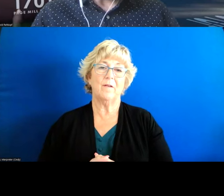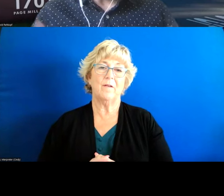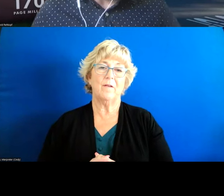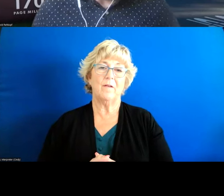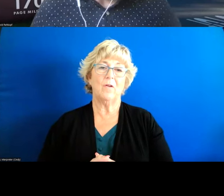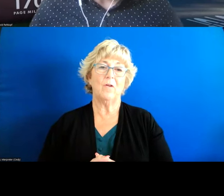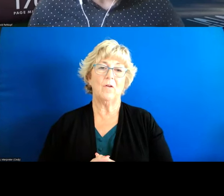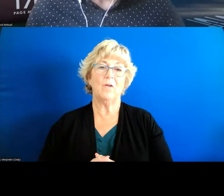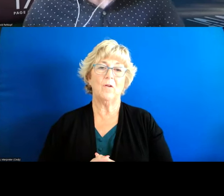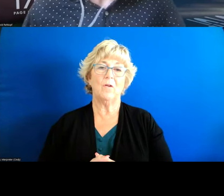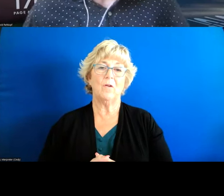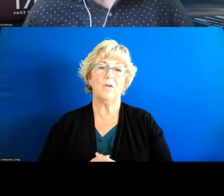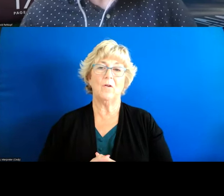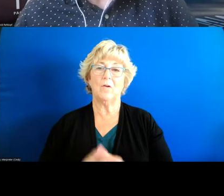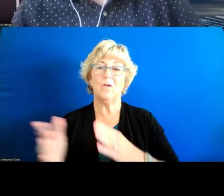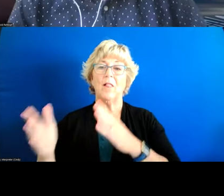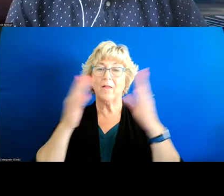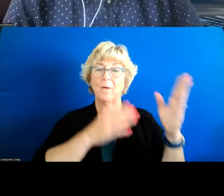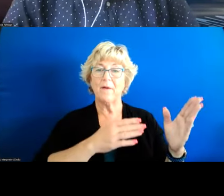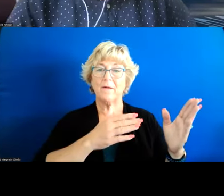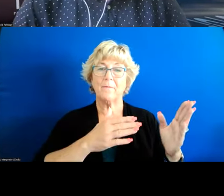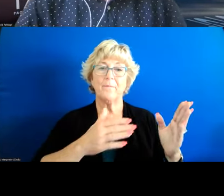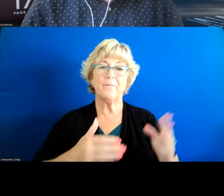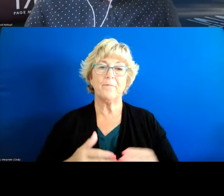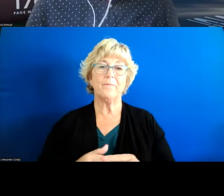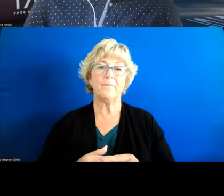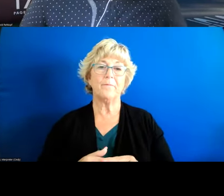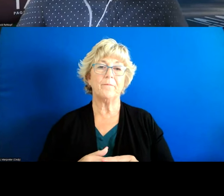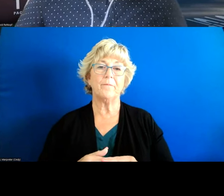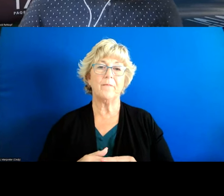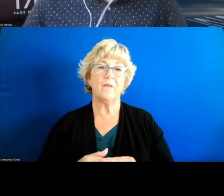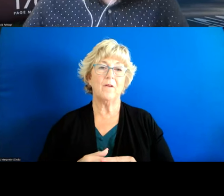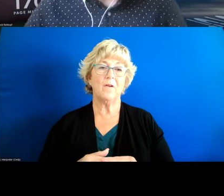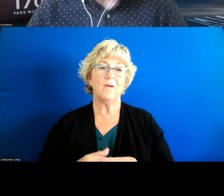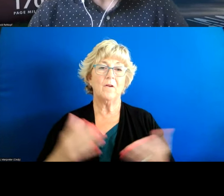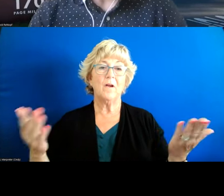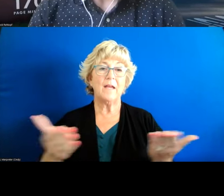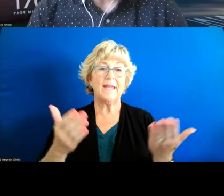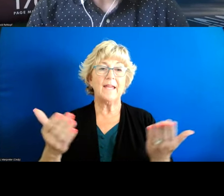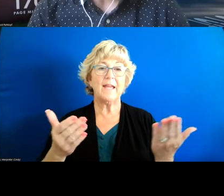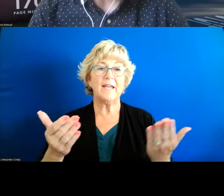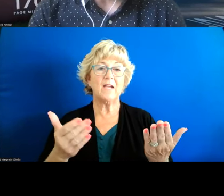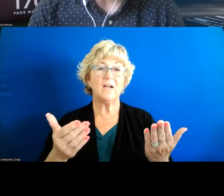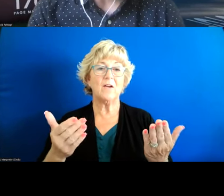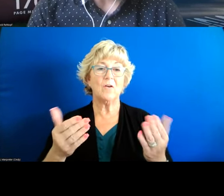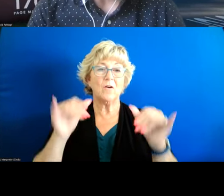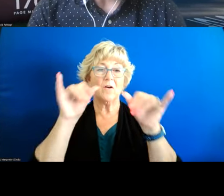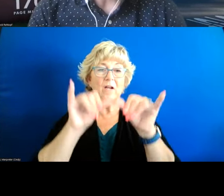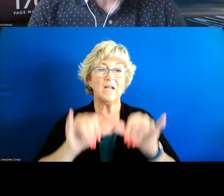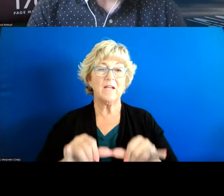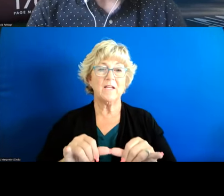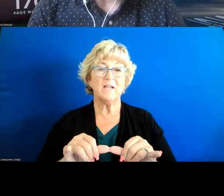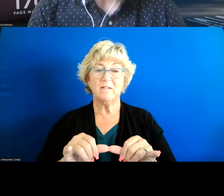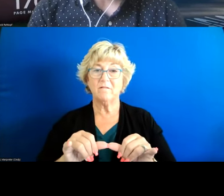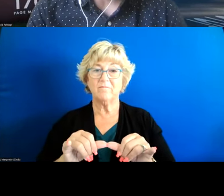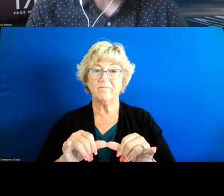yeah okay so here's uh oh go back one there if you might yeah to that map okay so here's um just mapping out the overall index